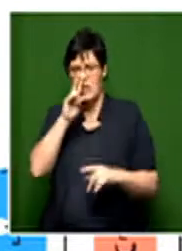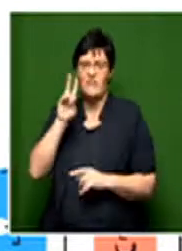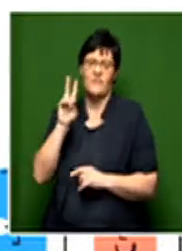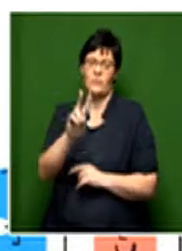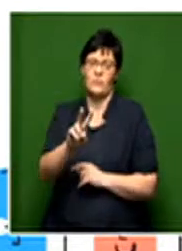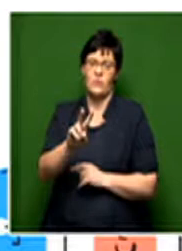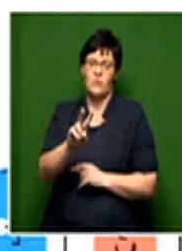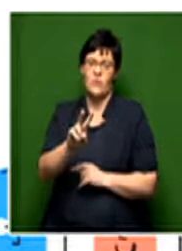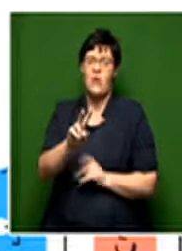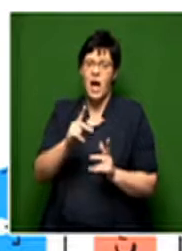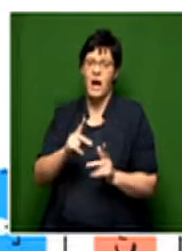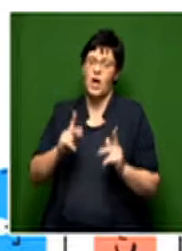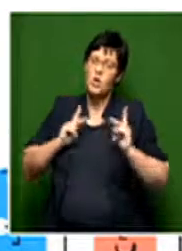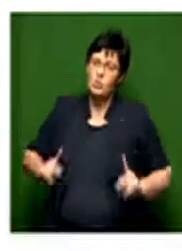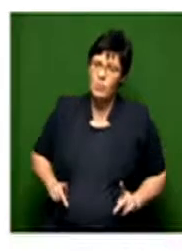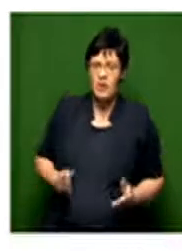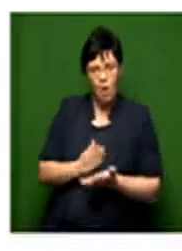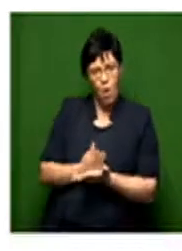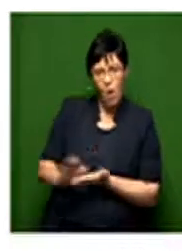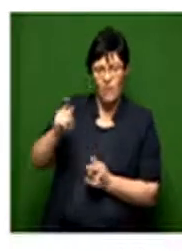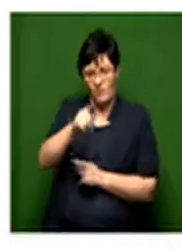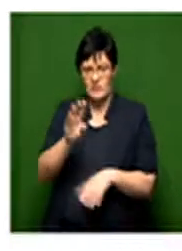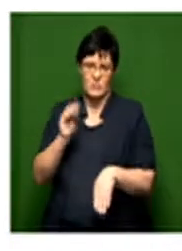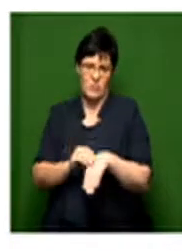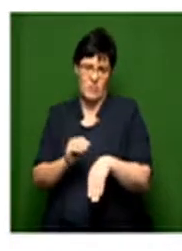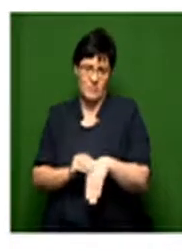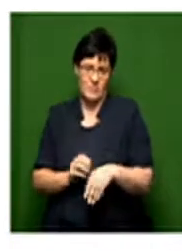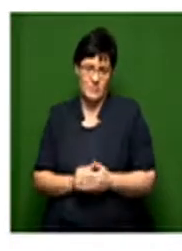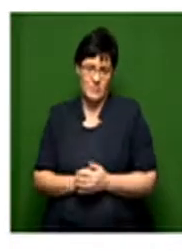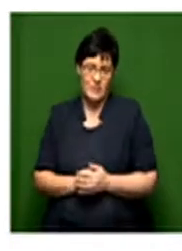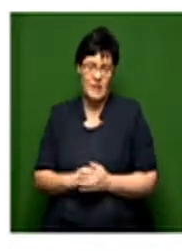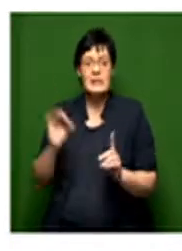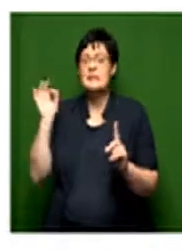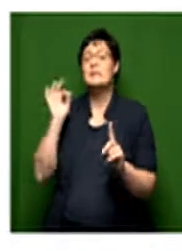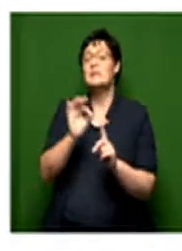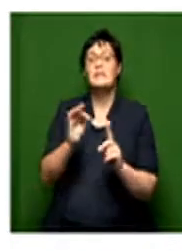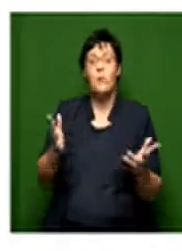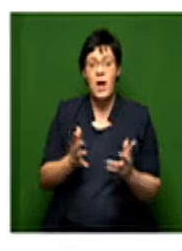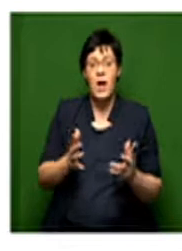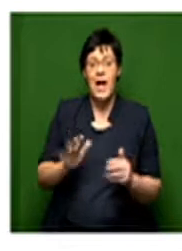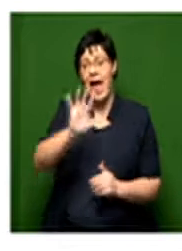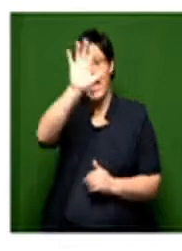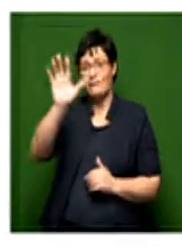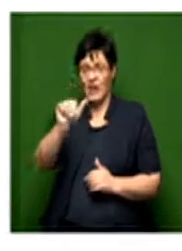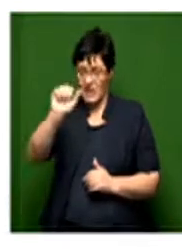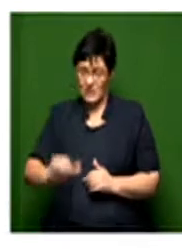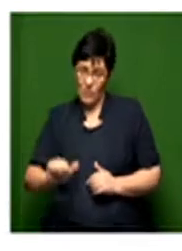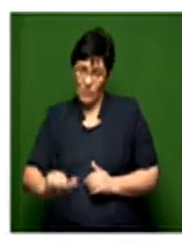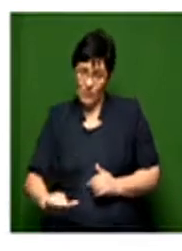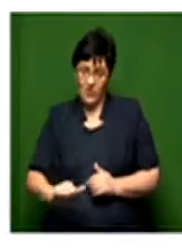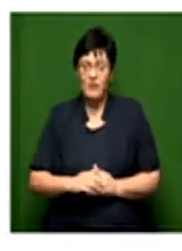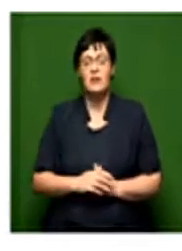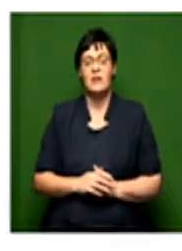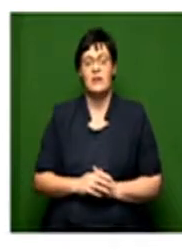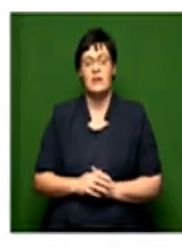breeding humanity of this coach. And particularly in Southern Africa, I